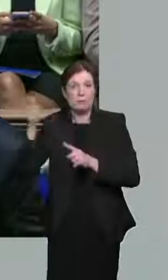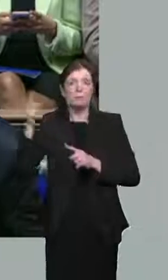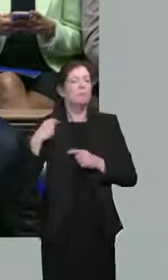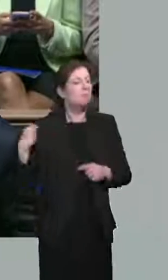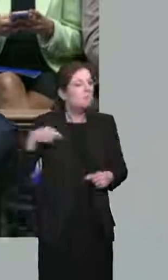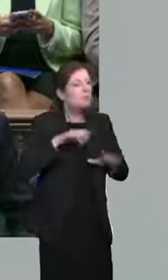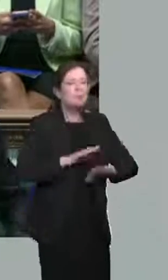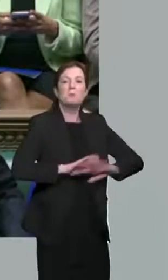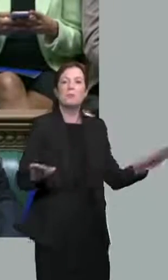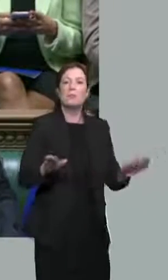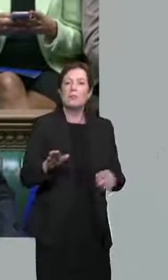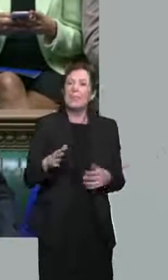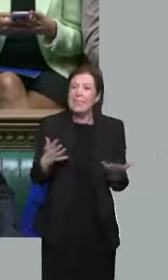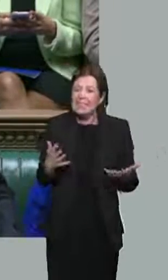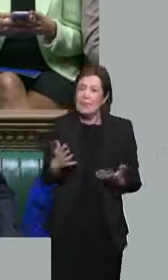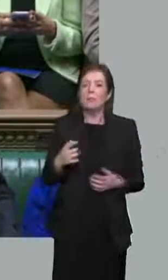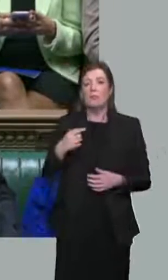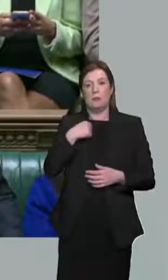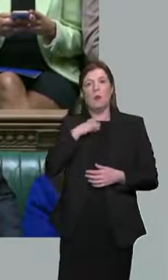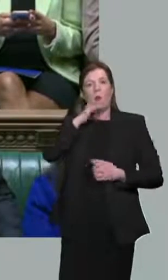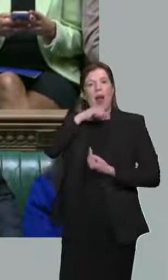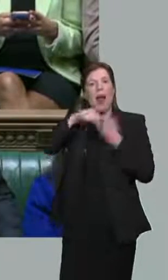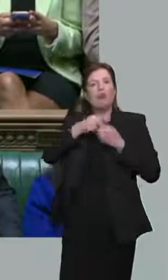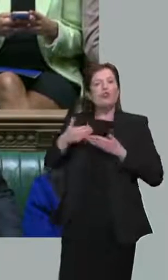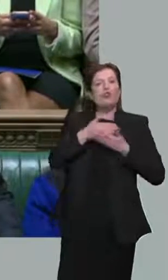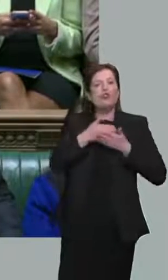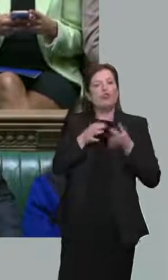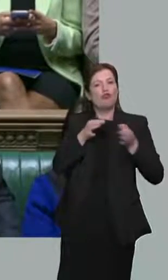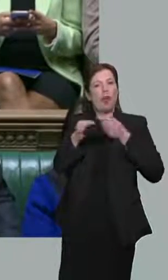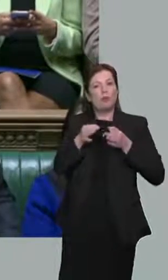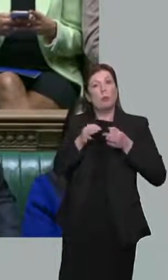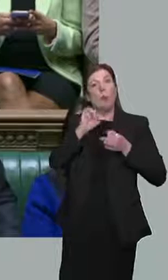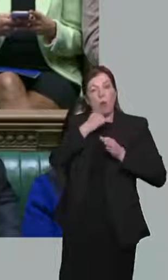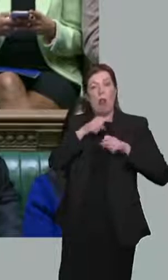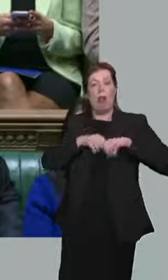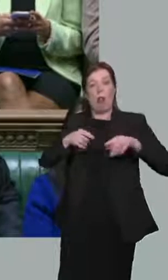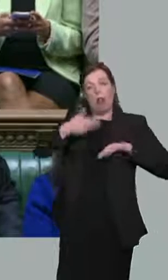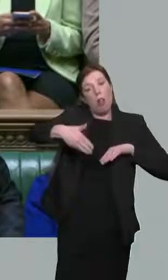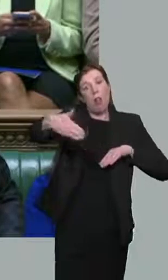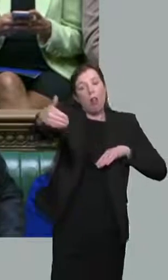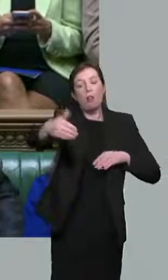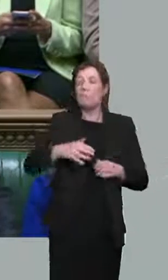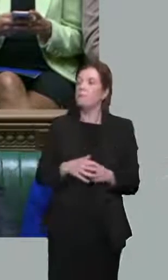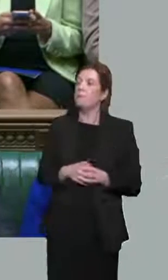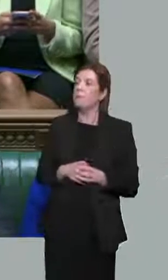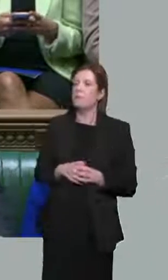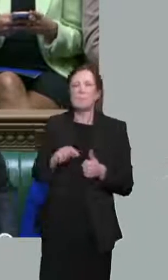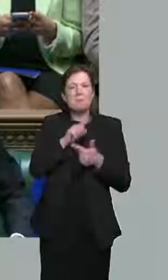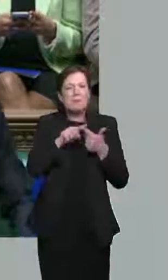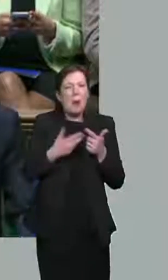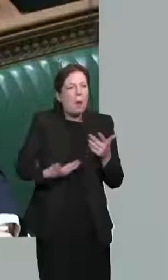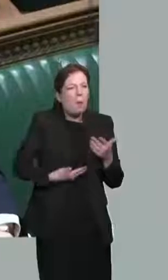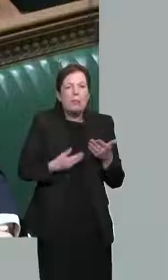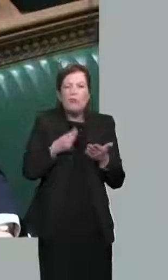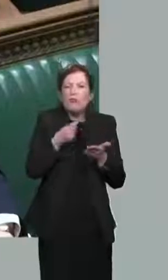Prime Minister will be bringing forward a comprehensive energy security strategy in the coming weeks to address that. She talked about business rates and supporting